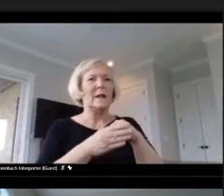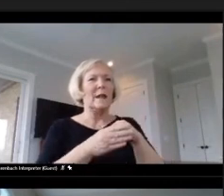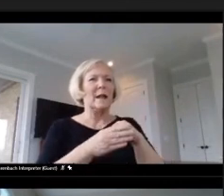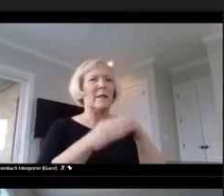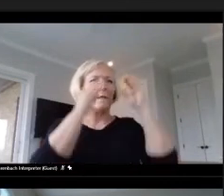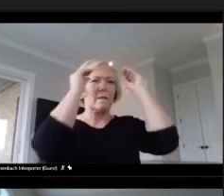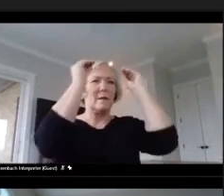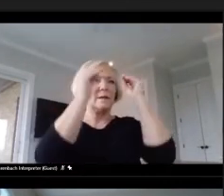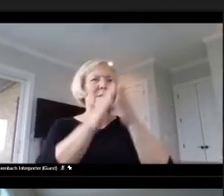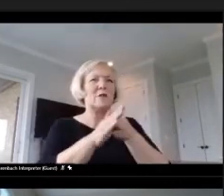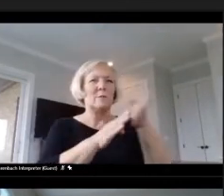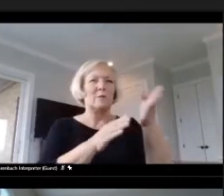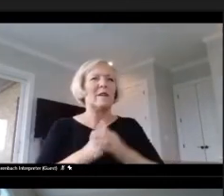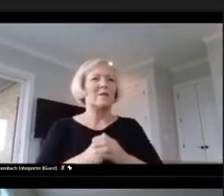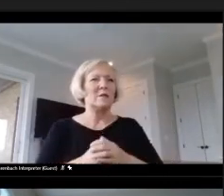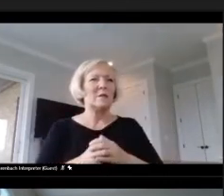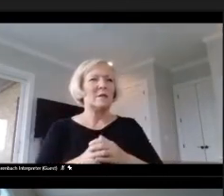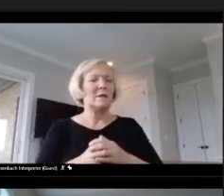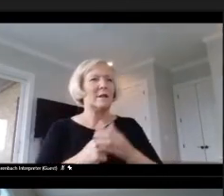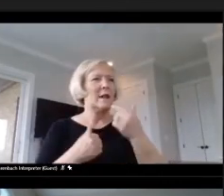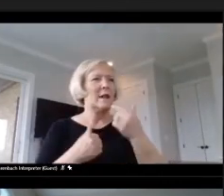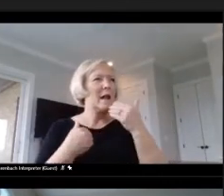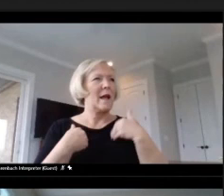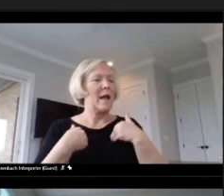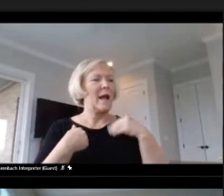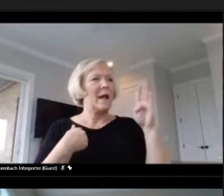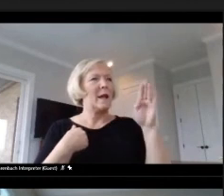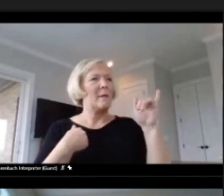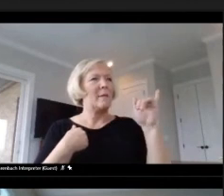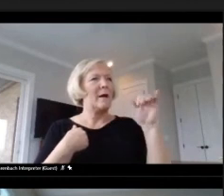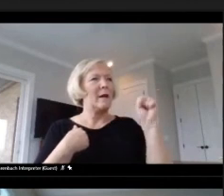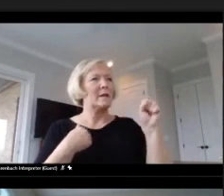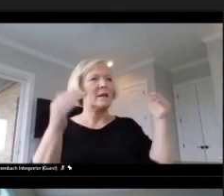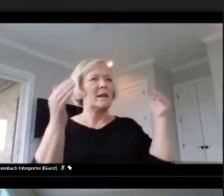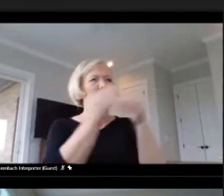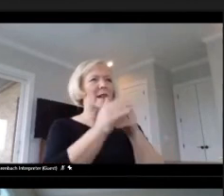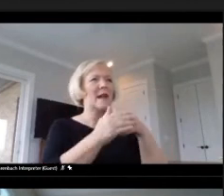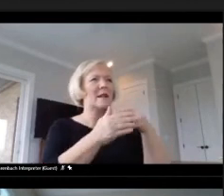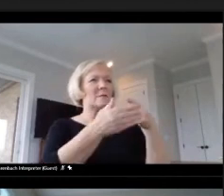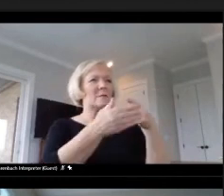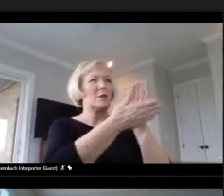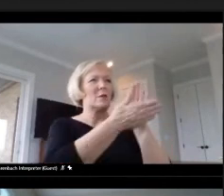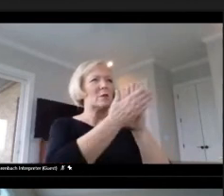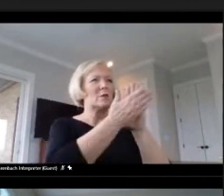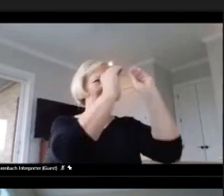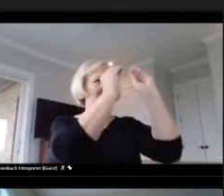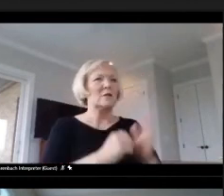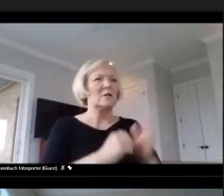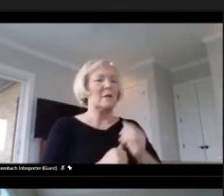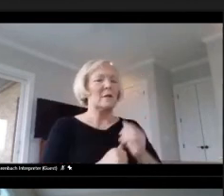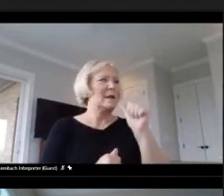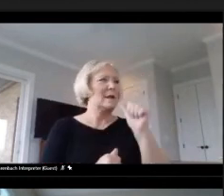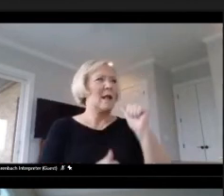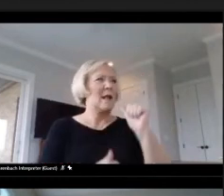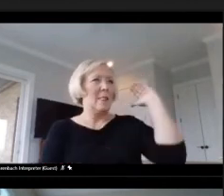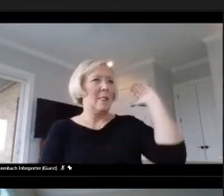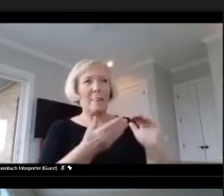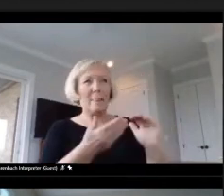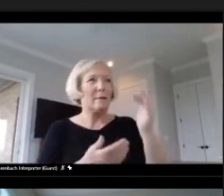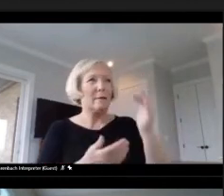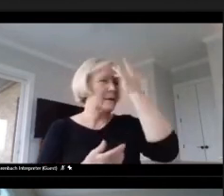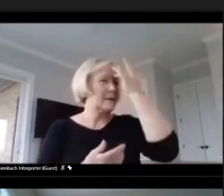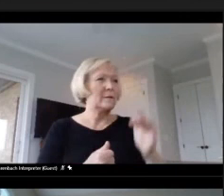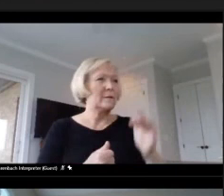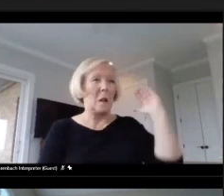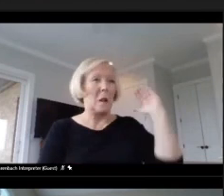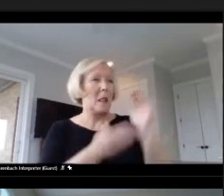a somewhat of a bias against preschool teachers as being less intelligent or less professional